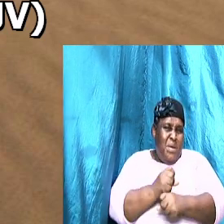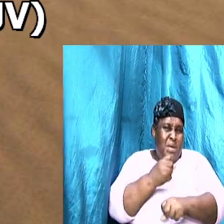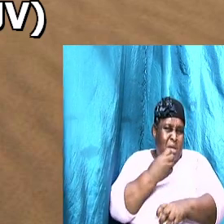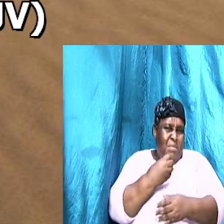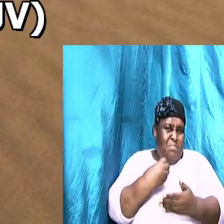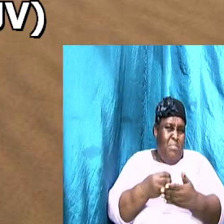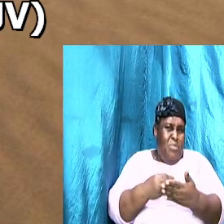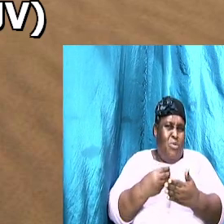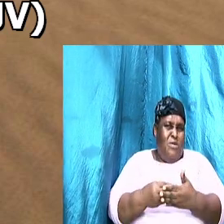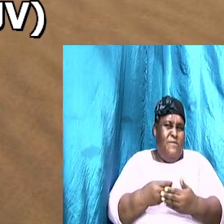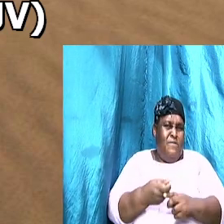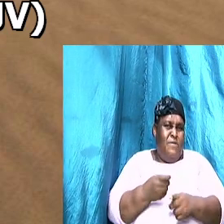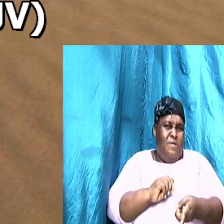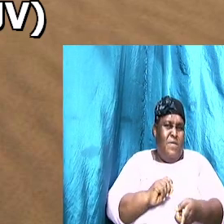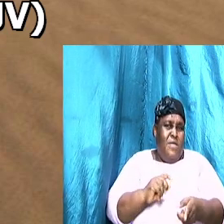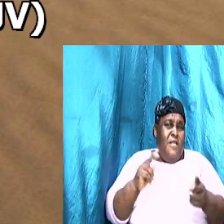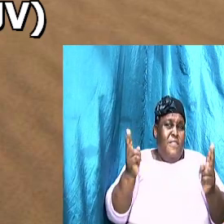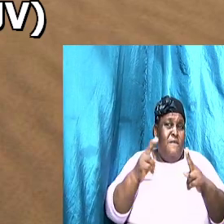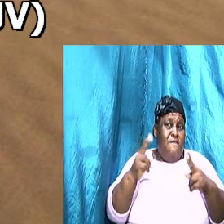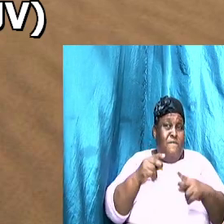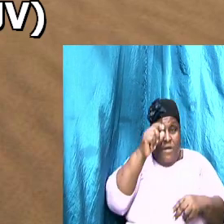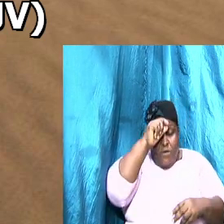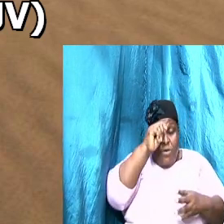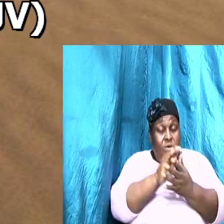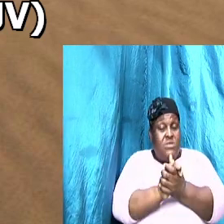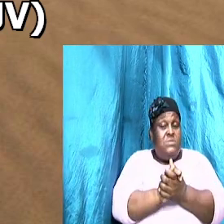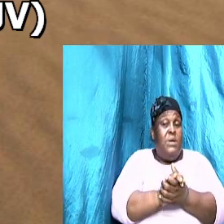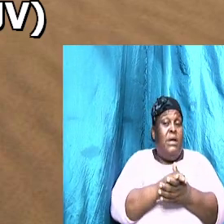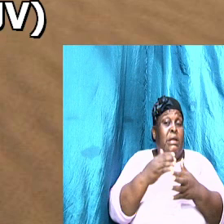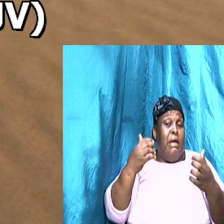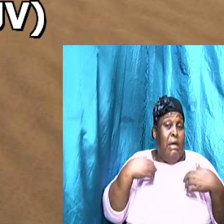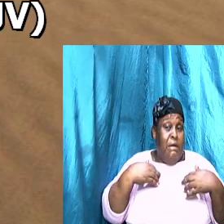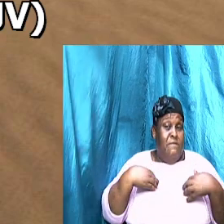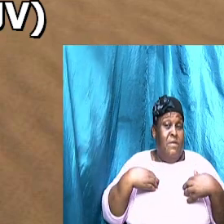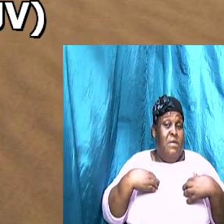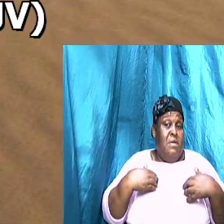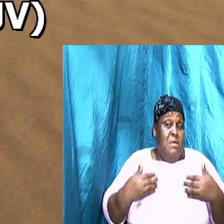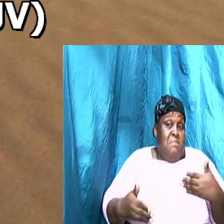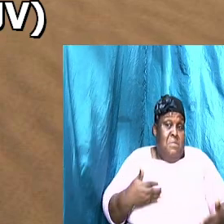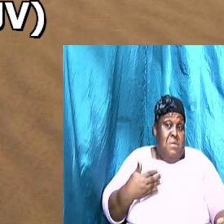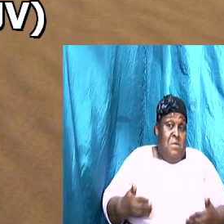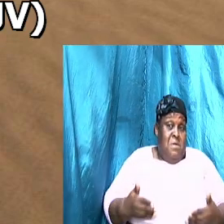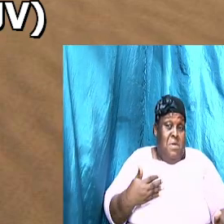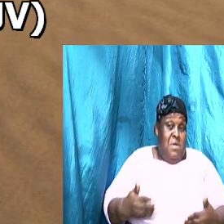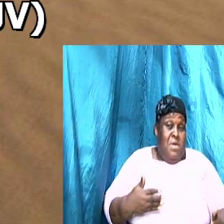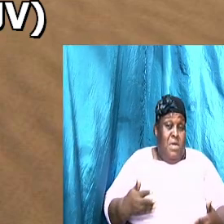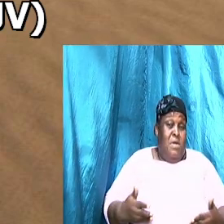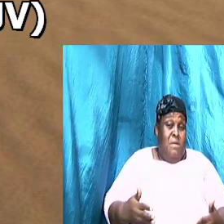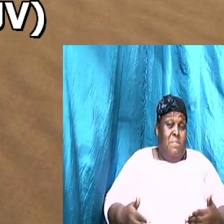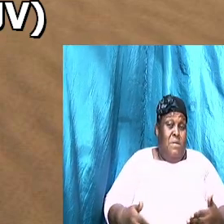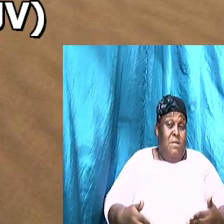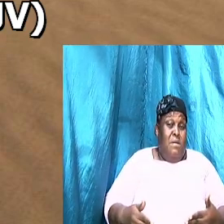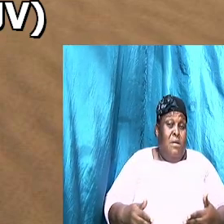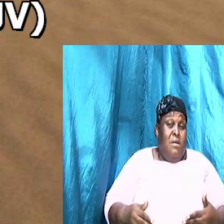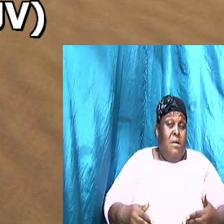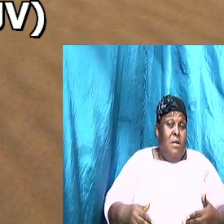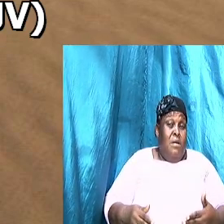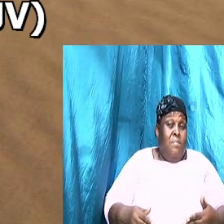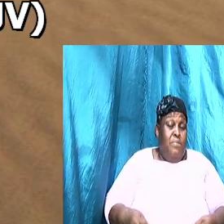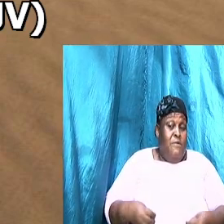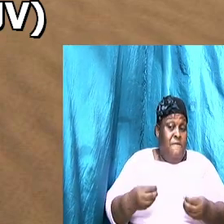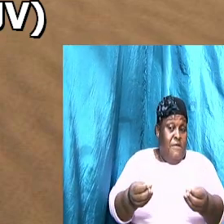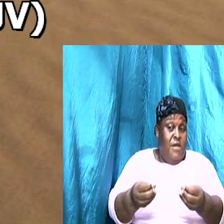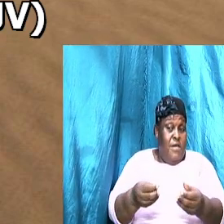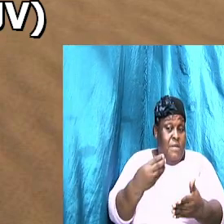it the very husband that she has might have provided that fund did you know that some